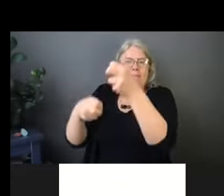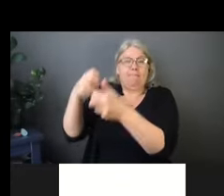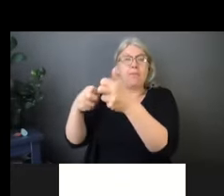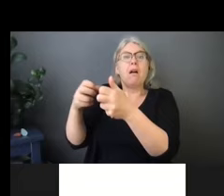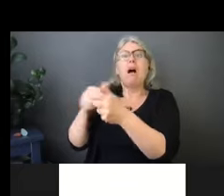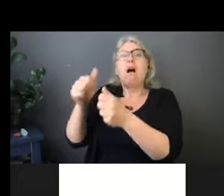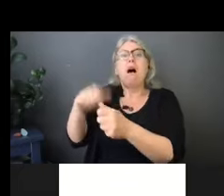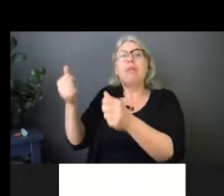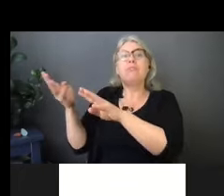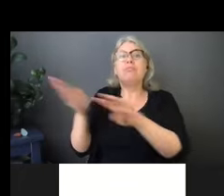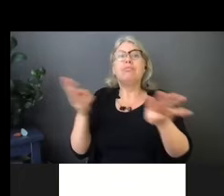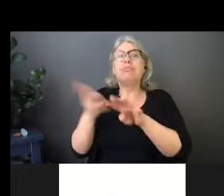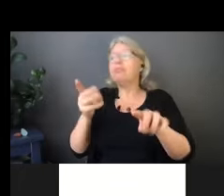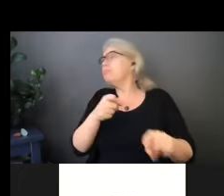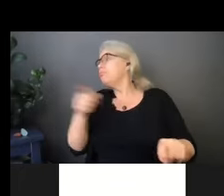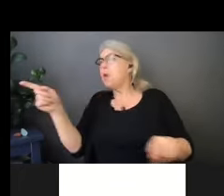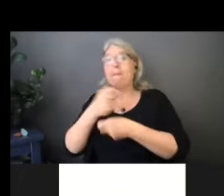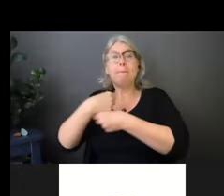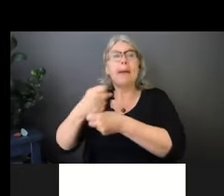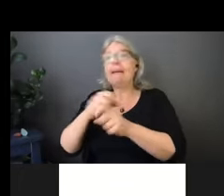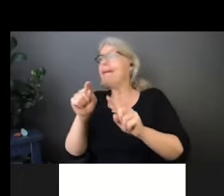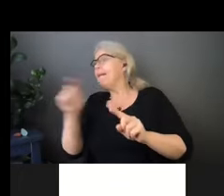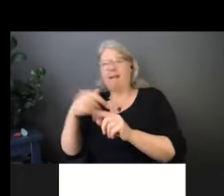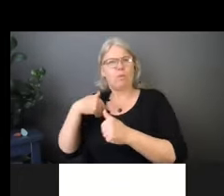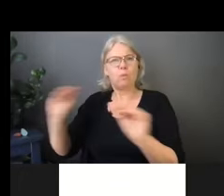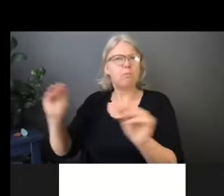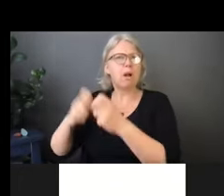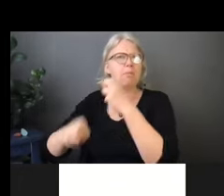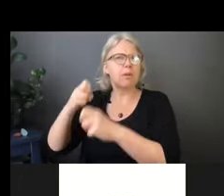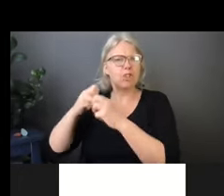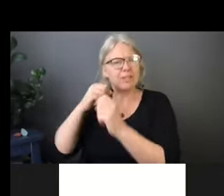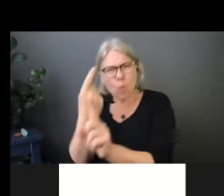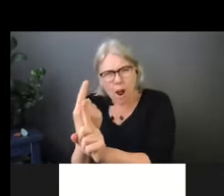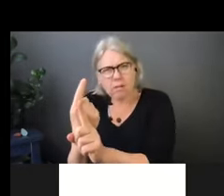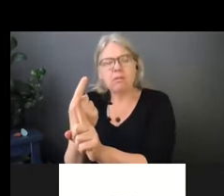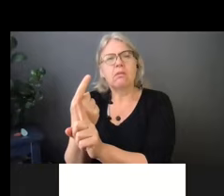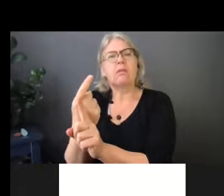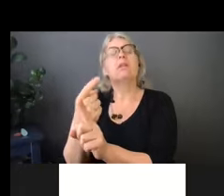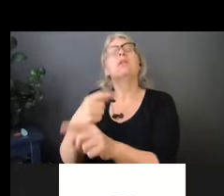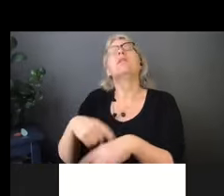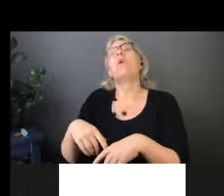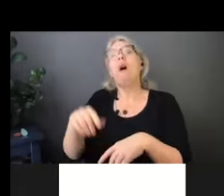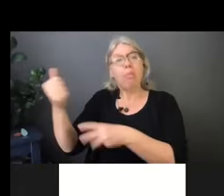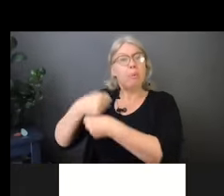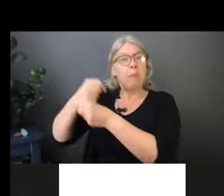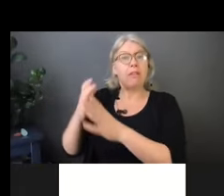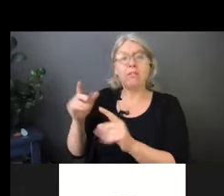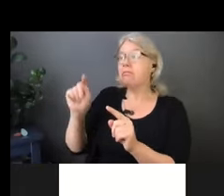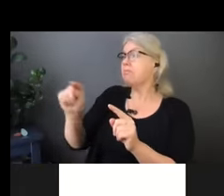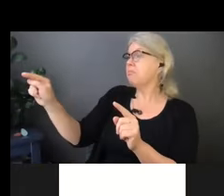And it was from a particular manufacturer. So they, the statistics, um, are